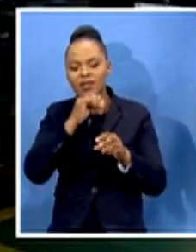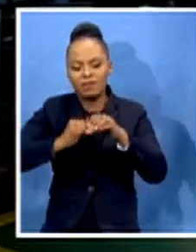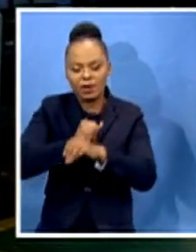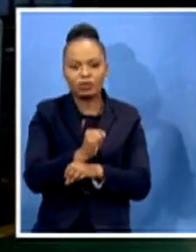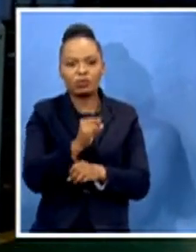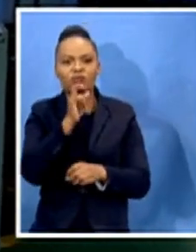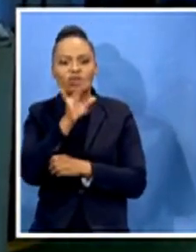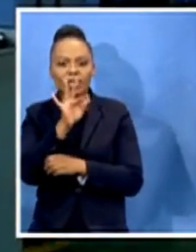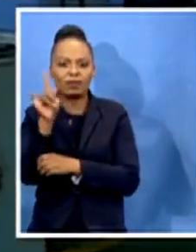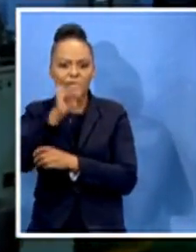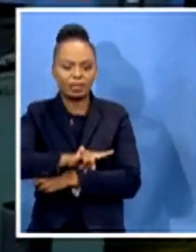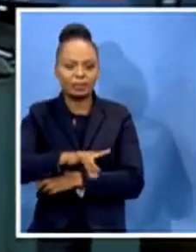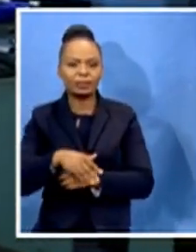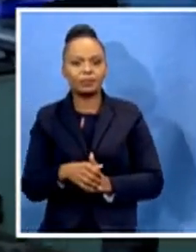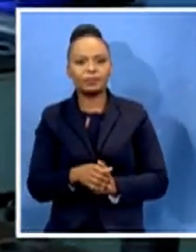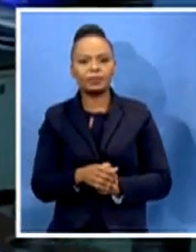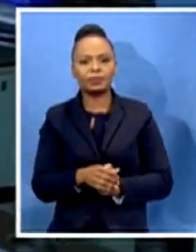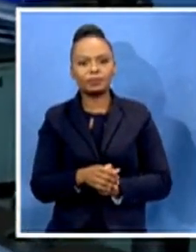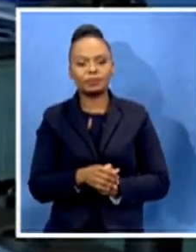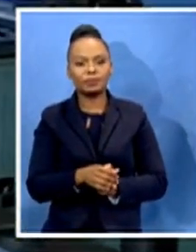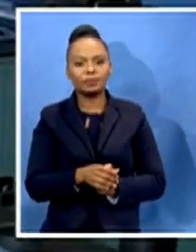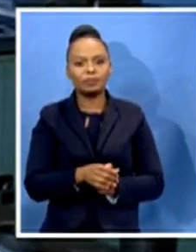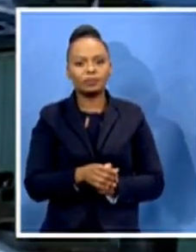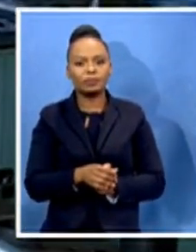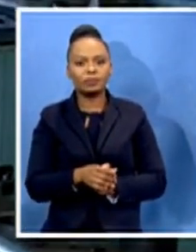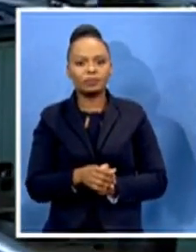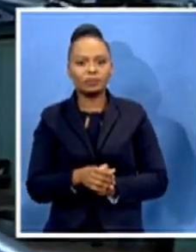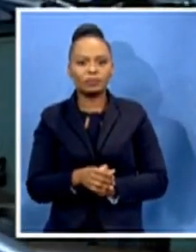Lerato Fekisi, SBC News, Port Elizabeth.